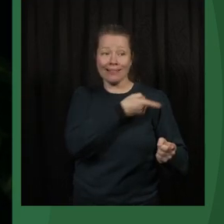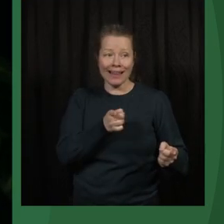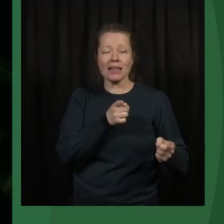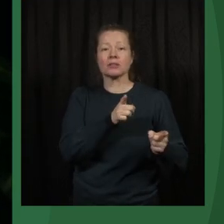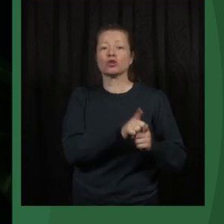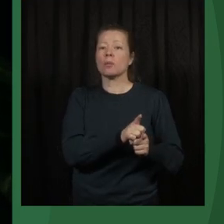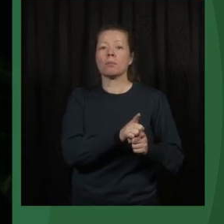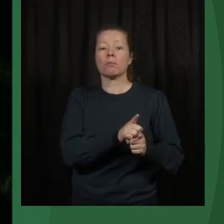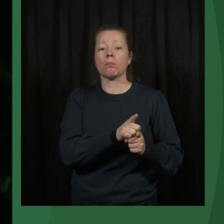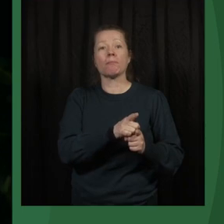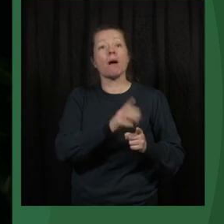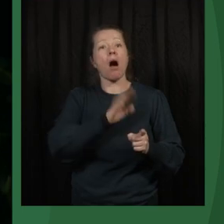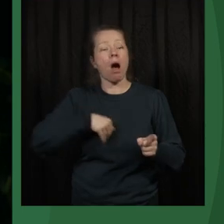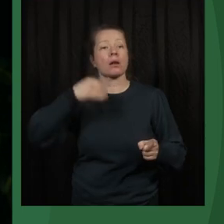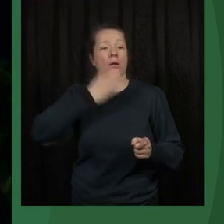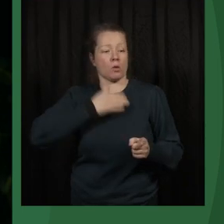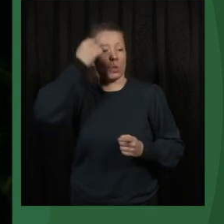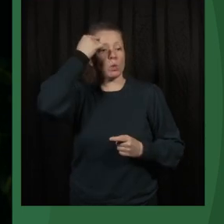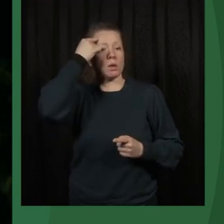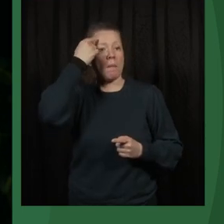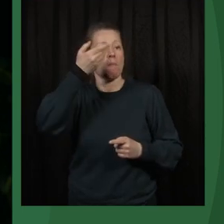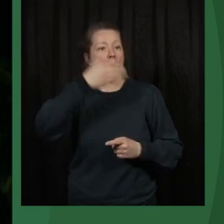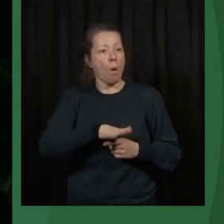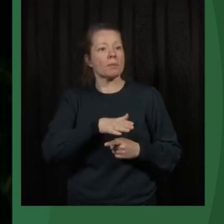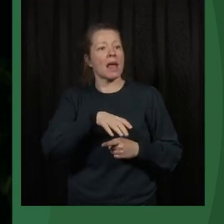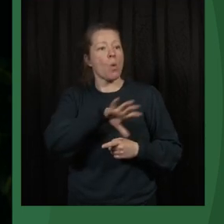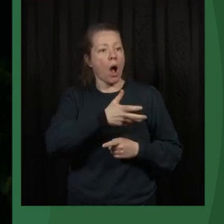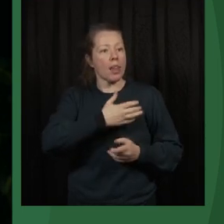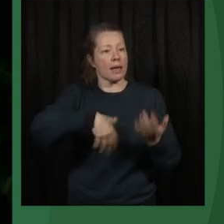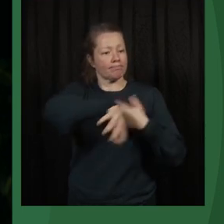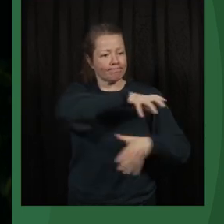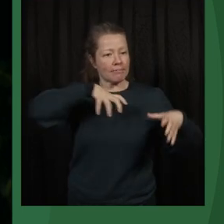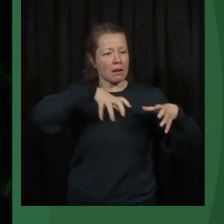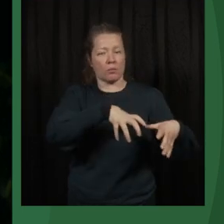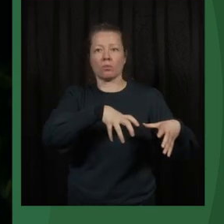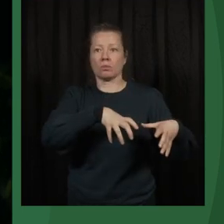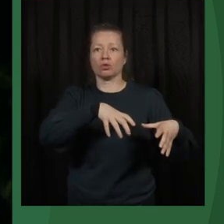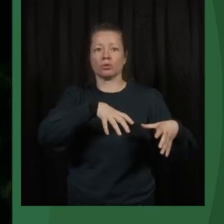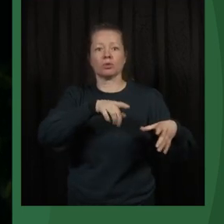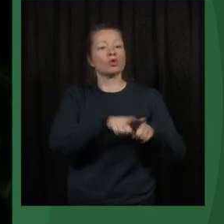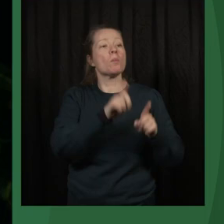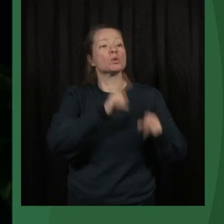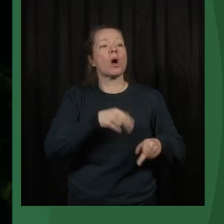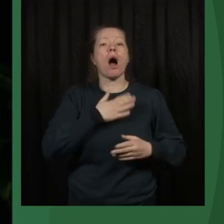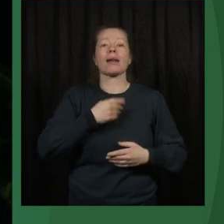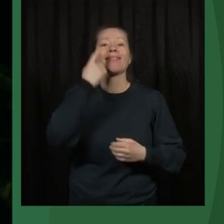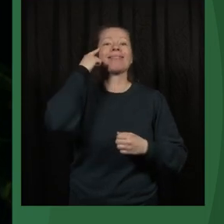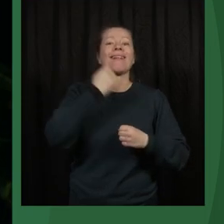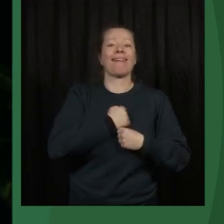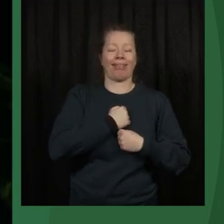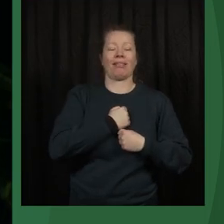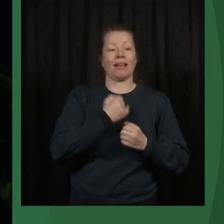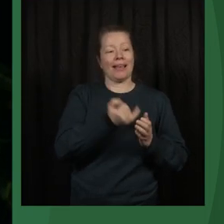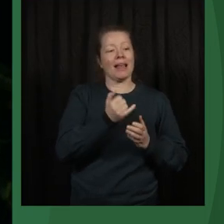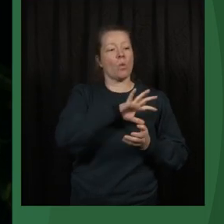have knowledge about the local community, which also have trust in the local community.